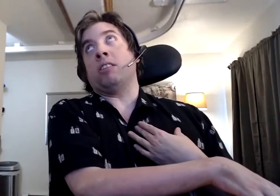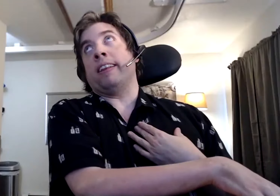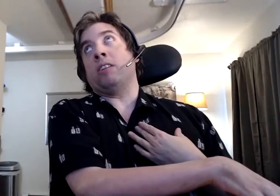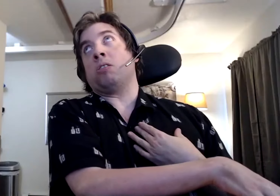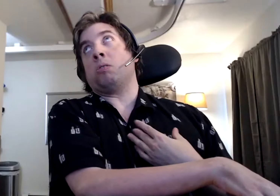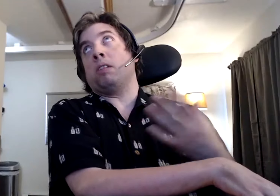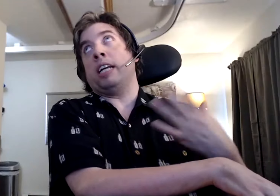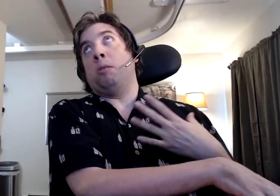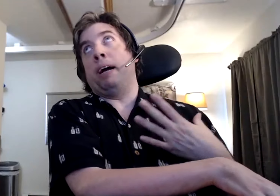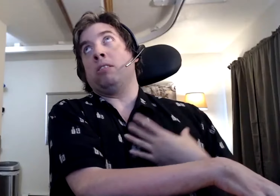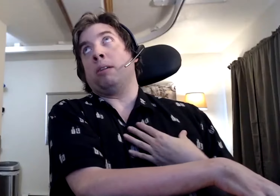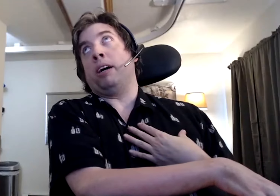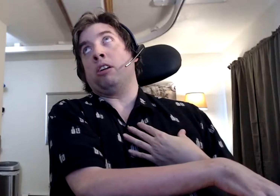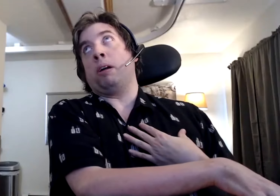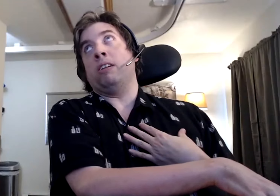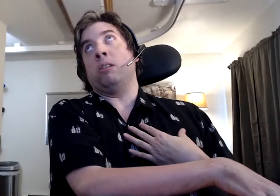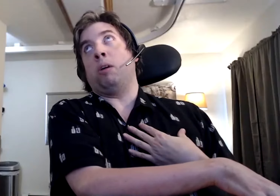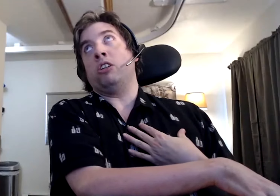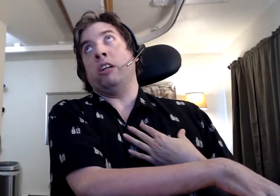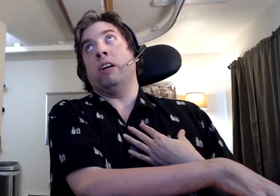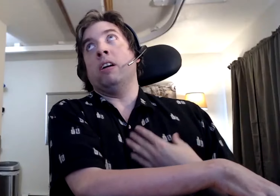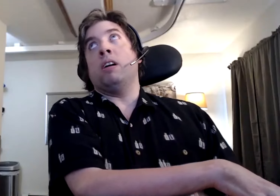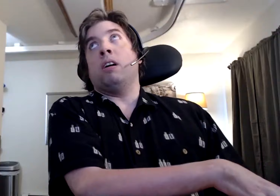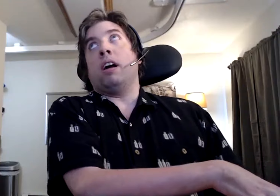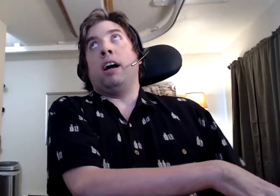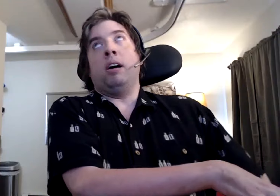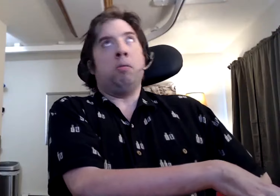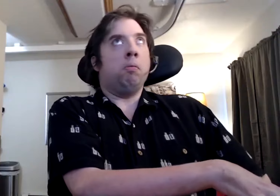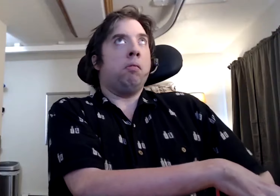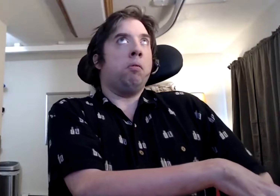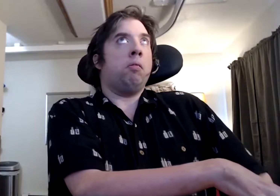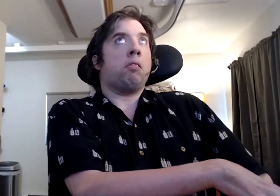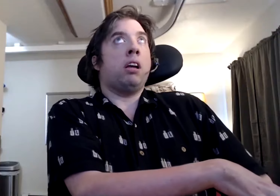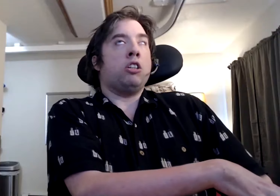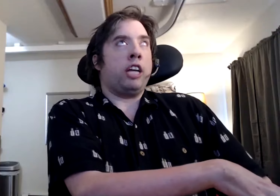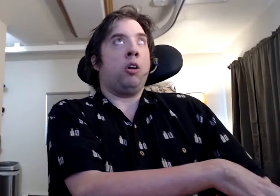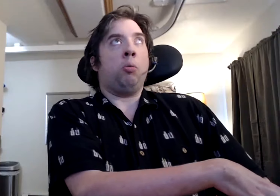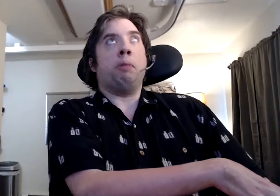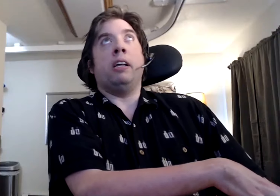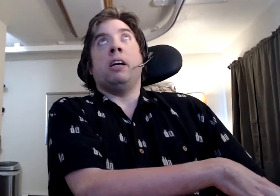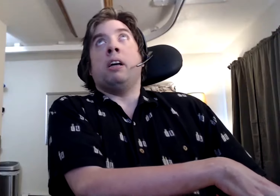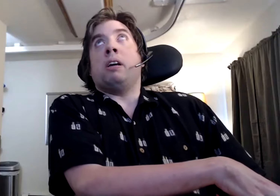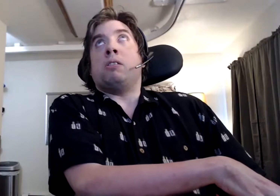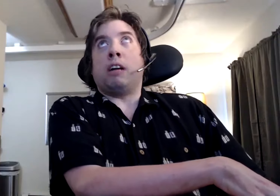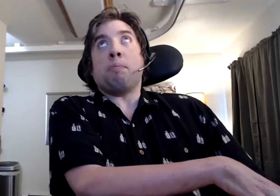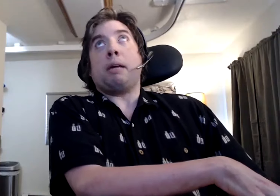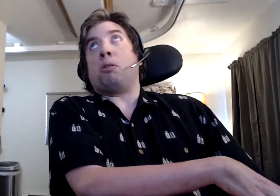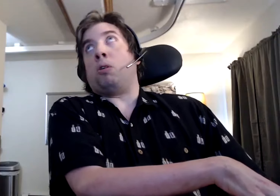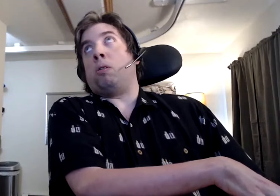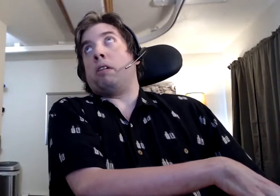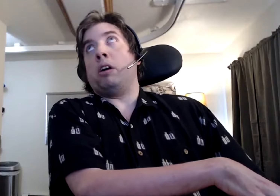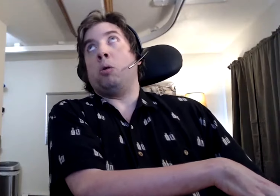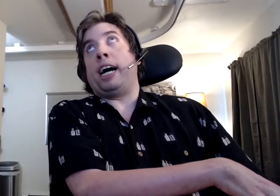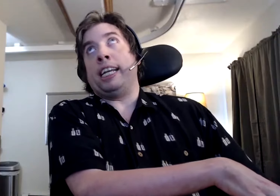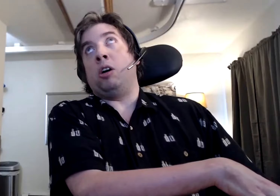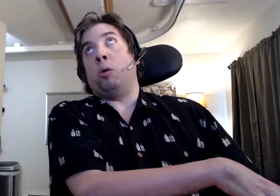know the answer to this, you know, based on my own experience and watching your, uh, channel, but some people